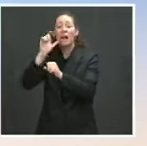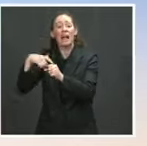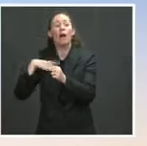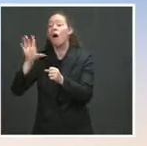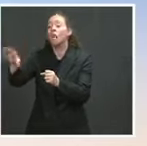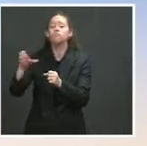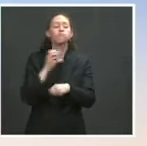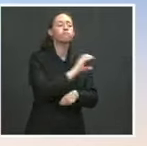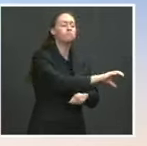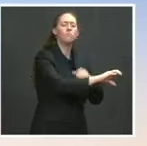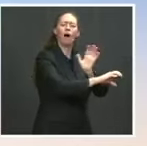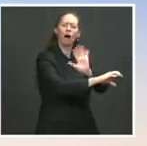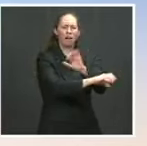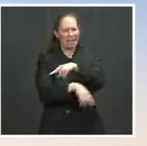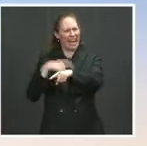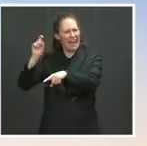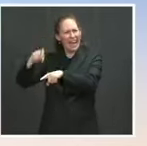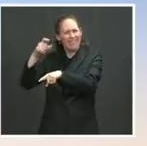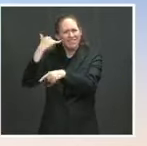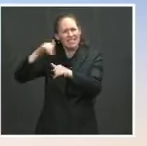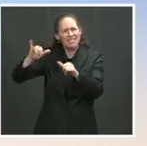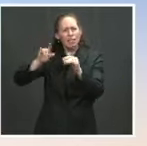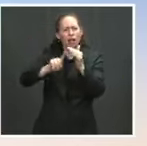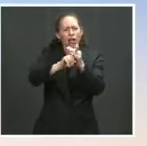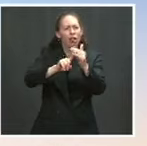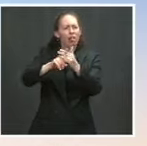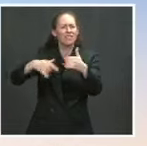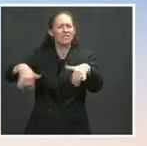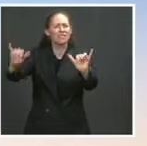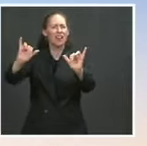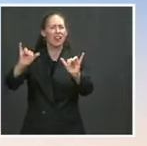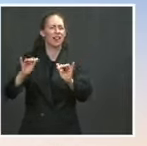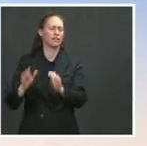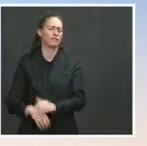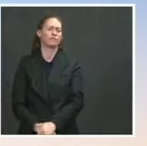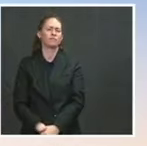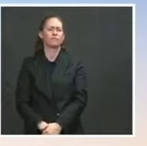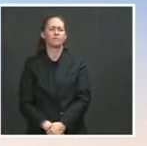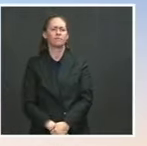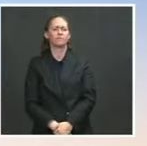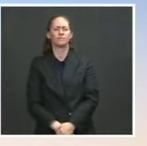Thank you, Jen. A couple of topics quickly. First, House Republicans are claiming that they have